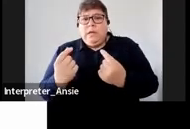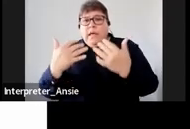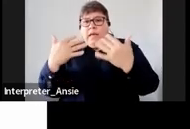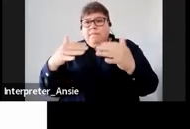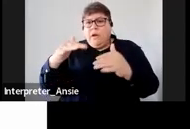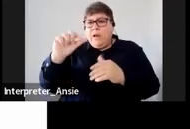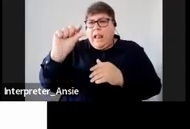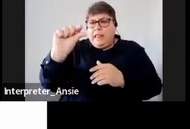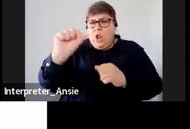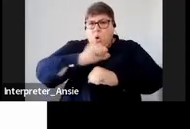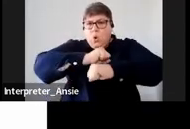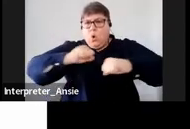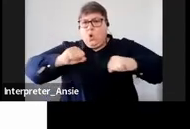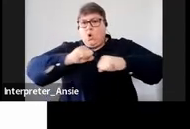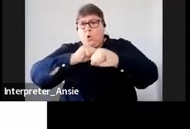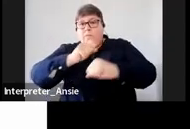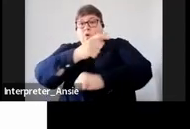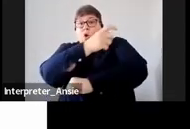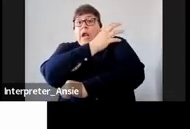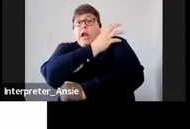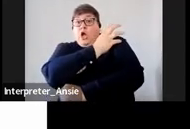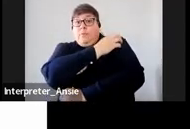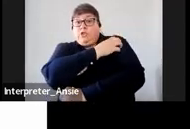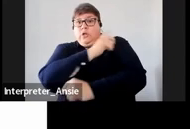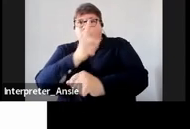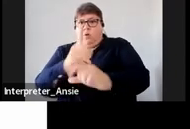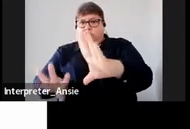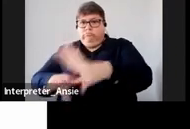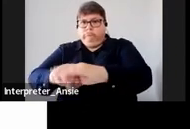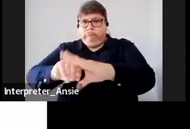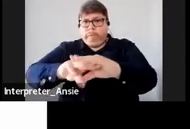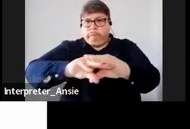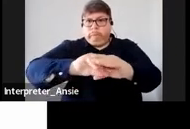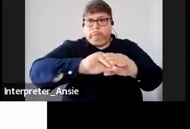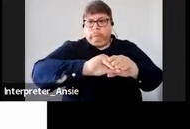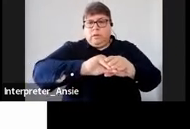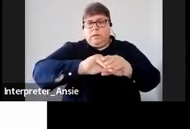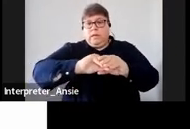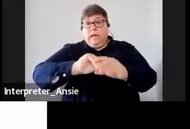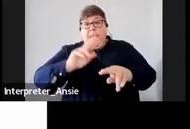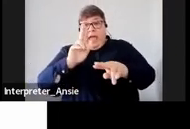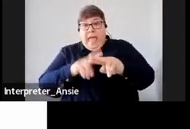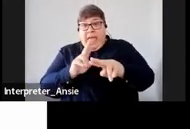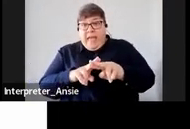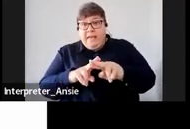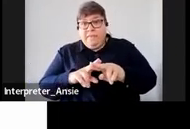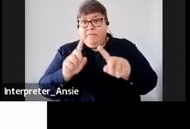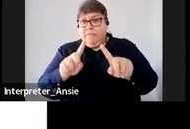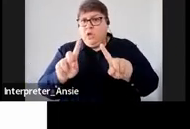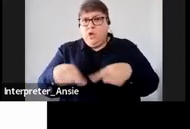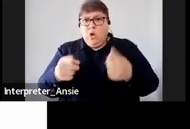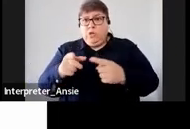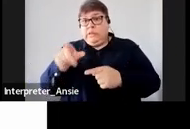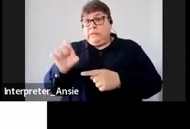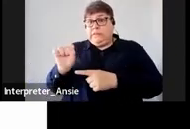for the commissioner to be arbitrary so we have to understand that even if it's not this particular official